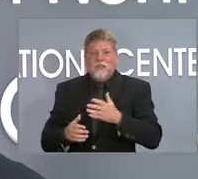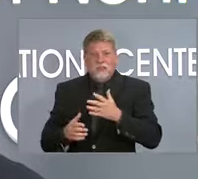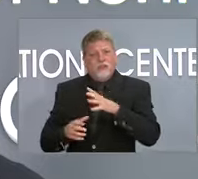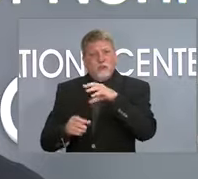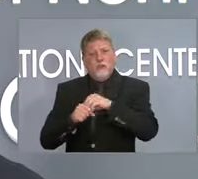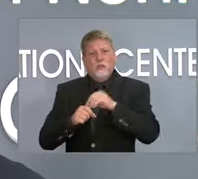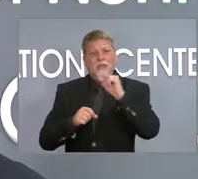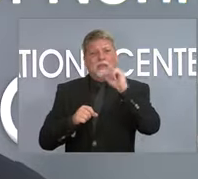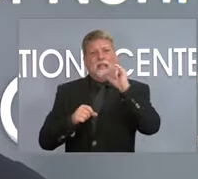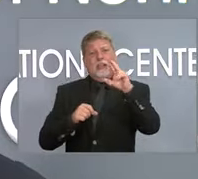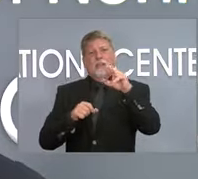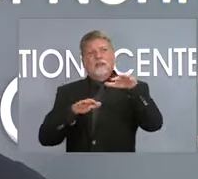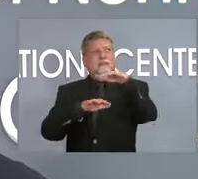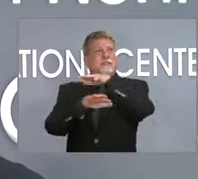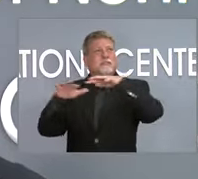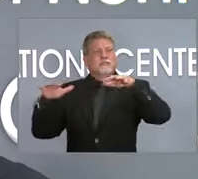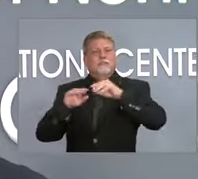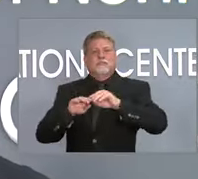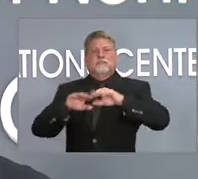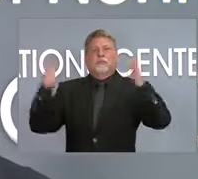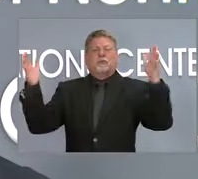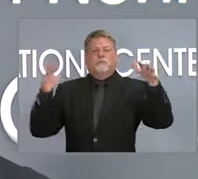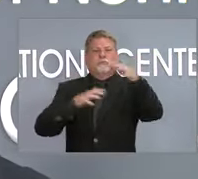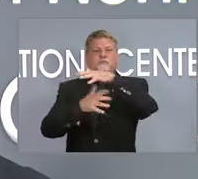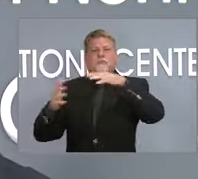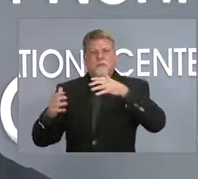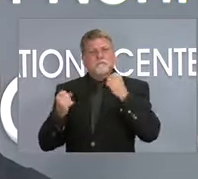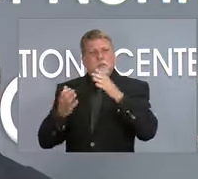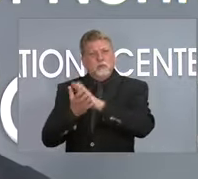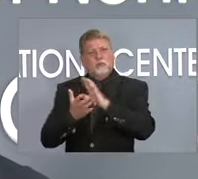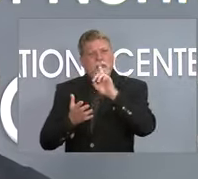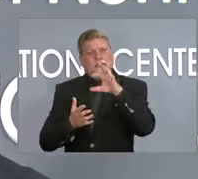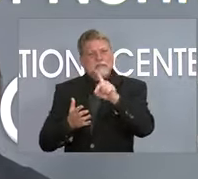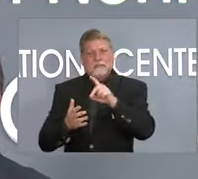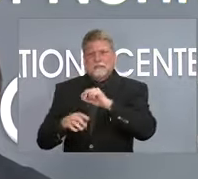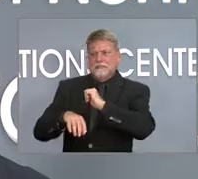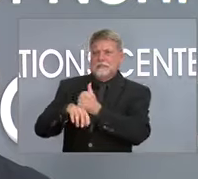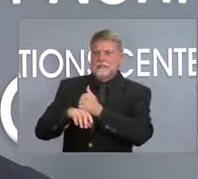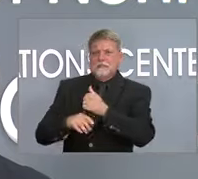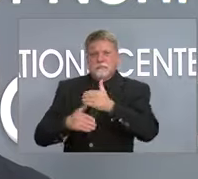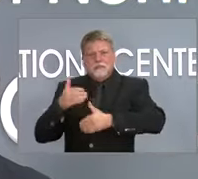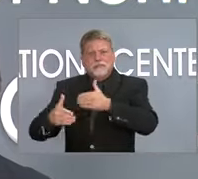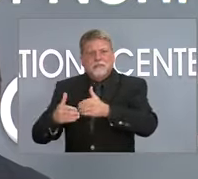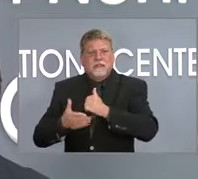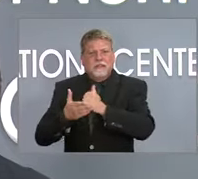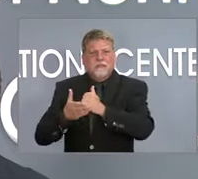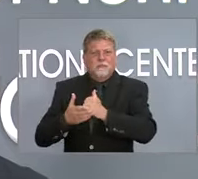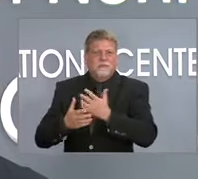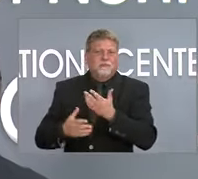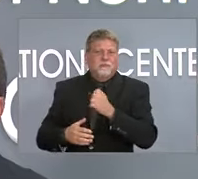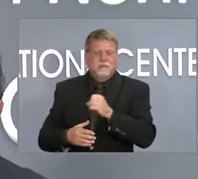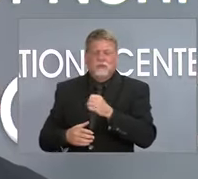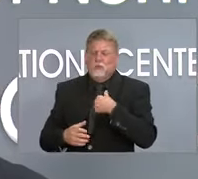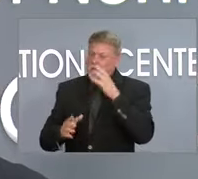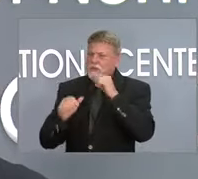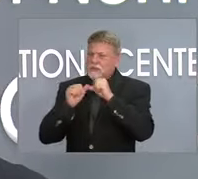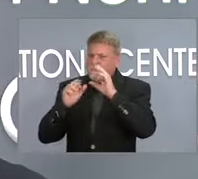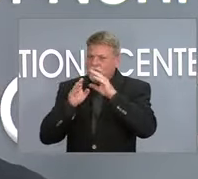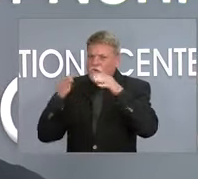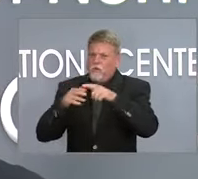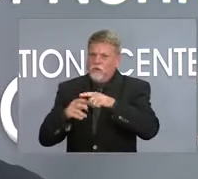to do that. And we're going to continue to be focused on keeping those kids safe in school. Yes.